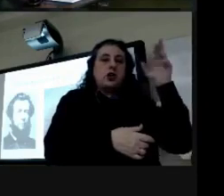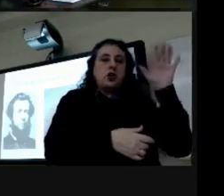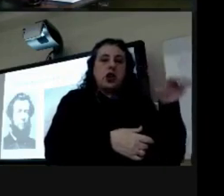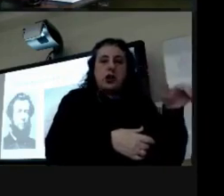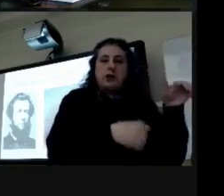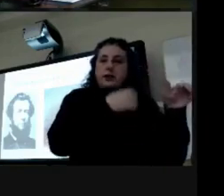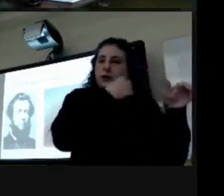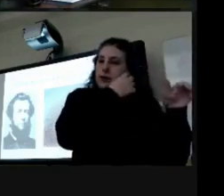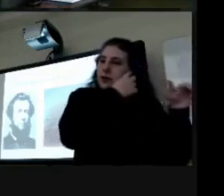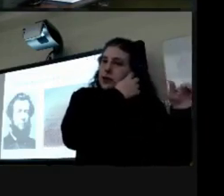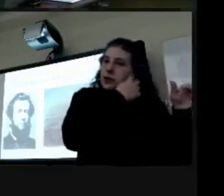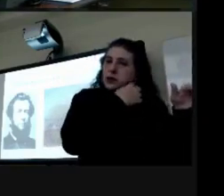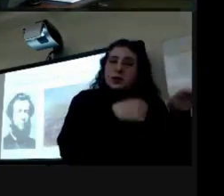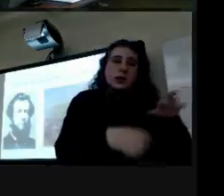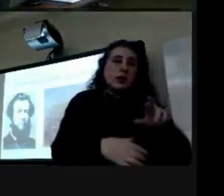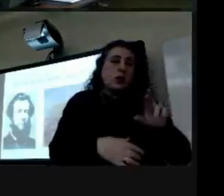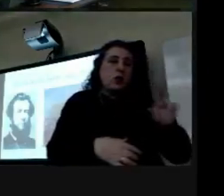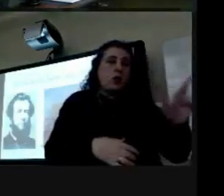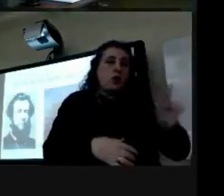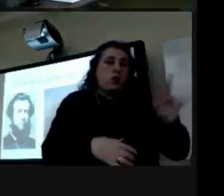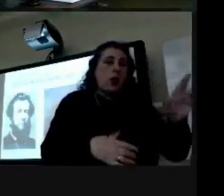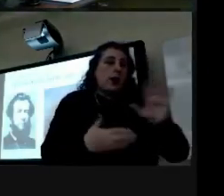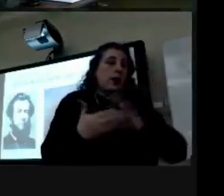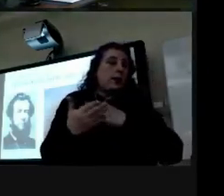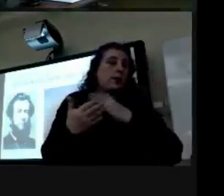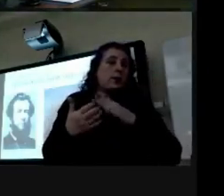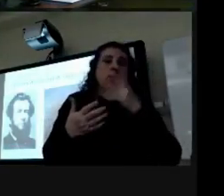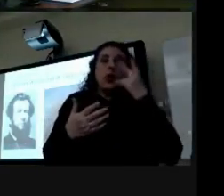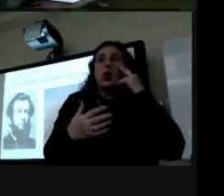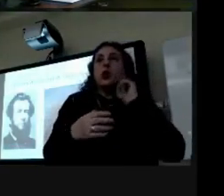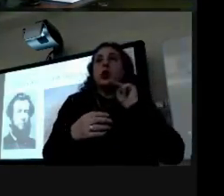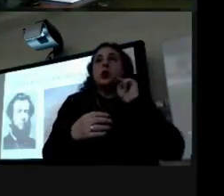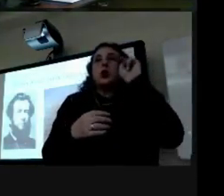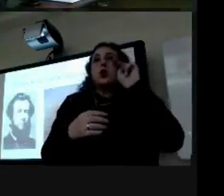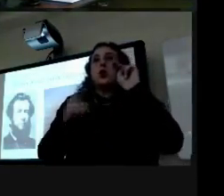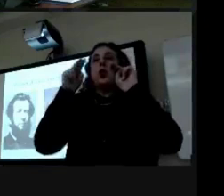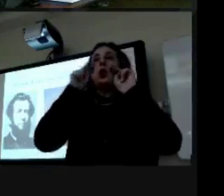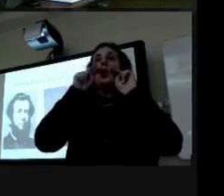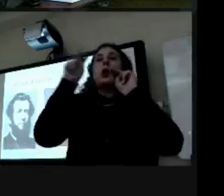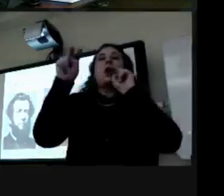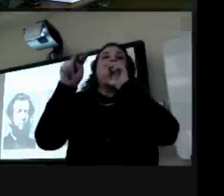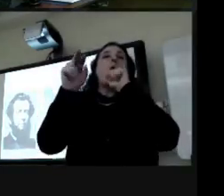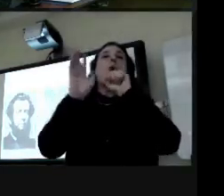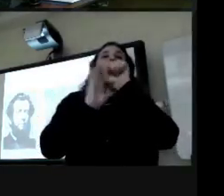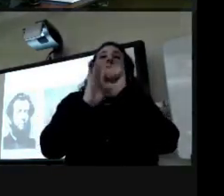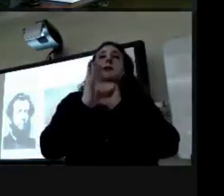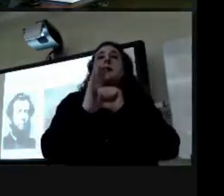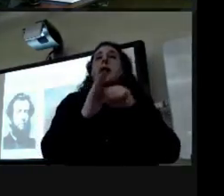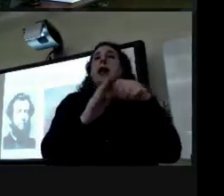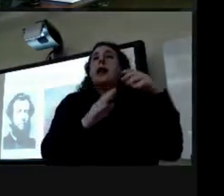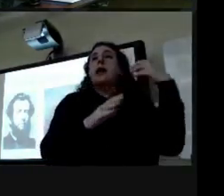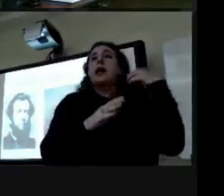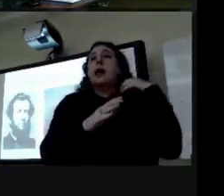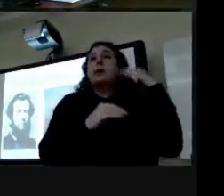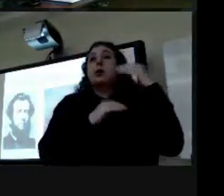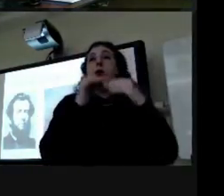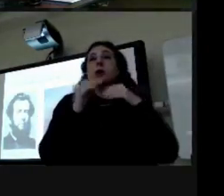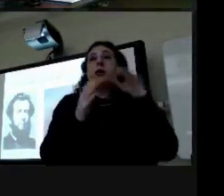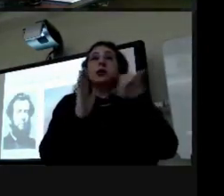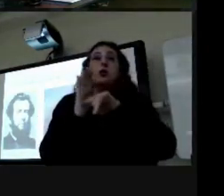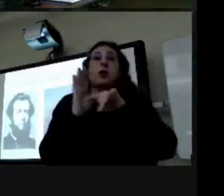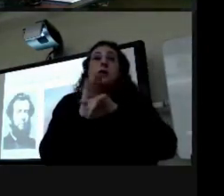on the right there that's a painting looking north from the top of the old state capital in springfield you can see on the